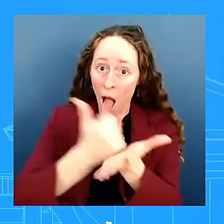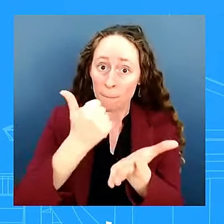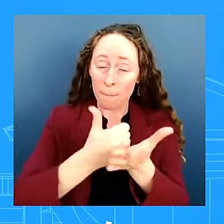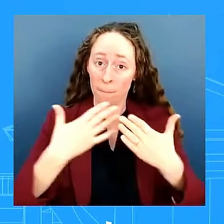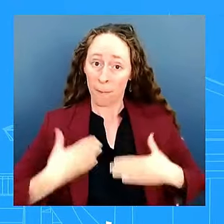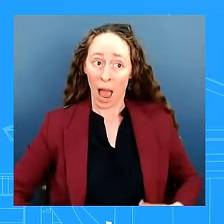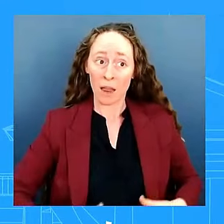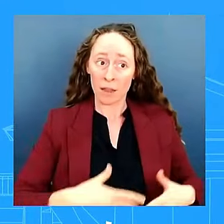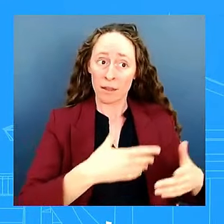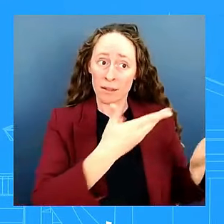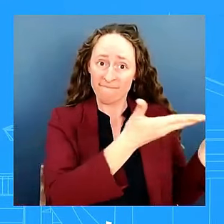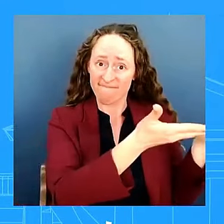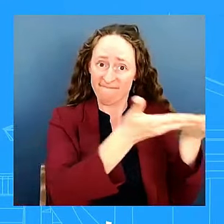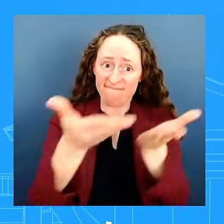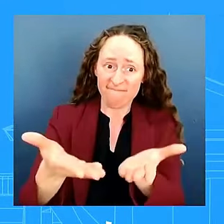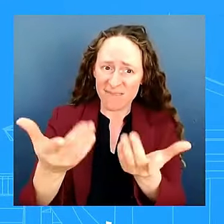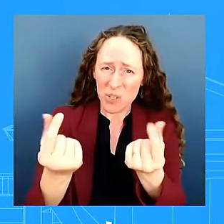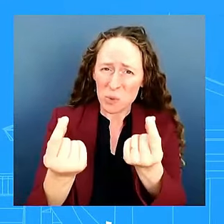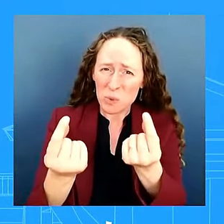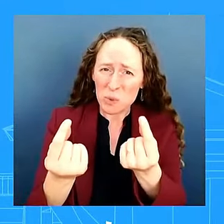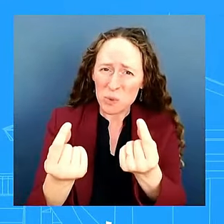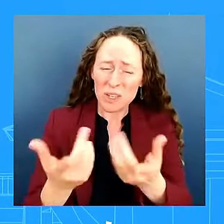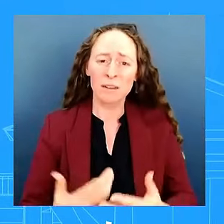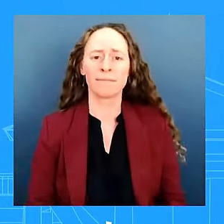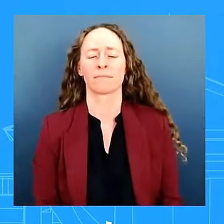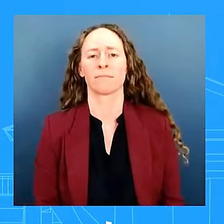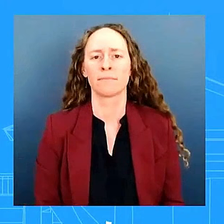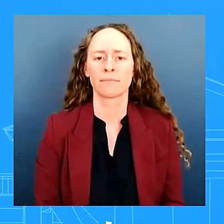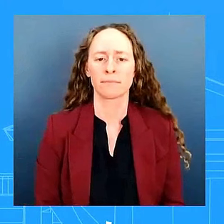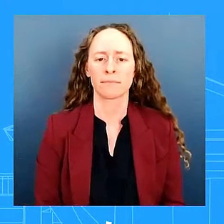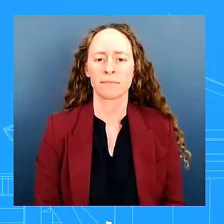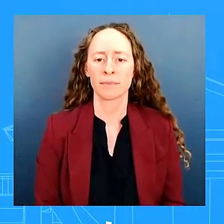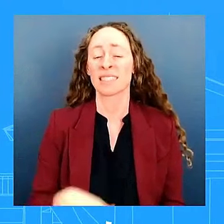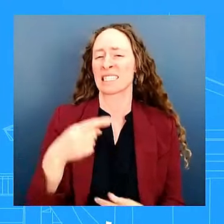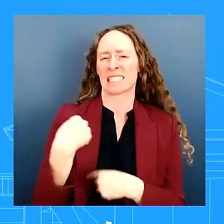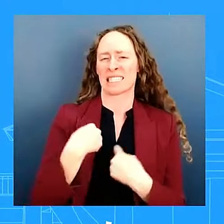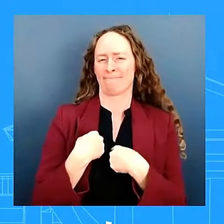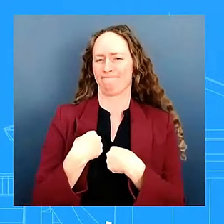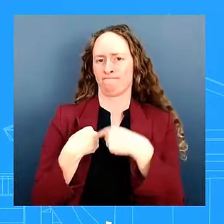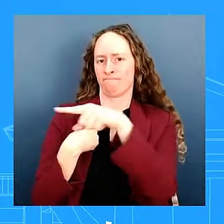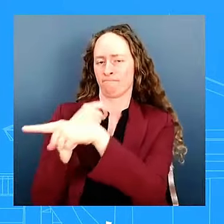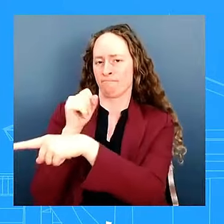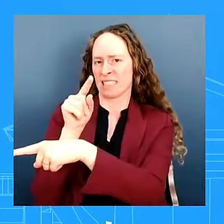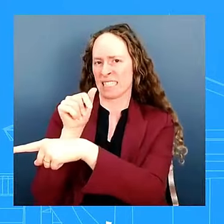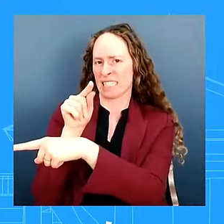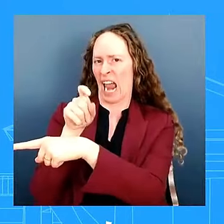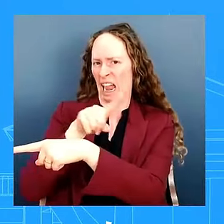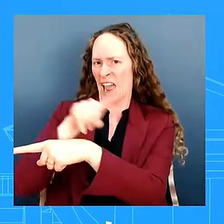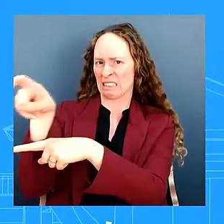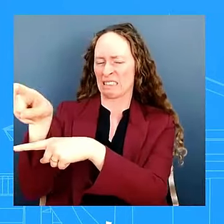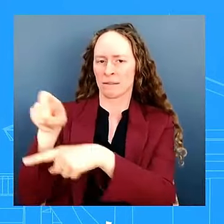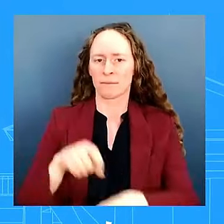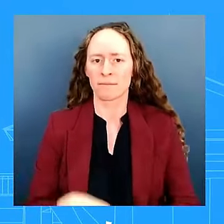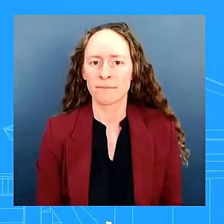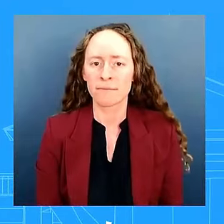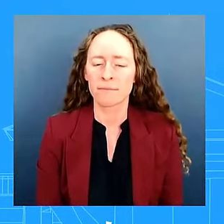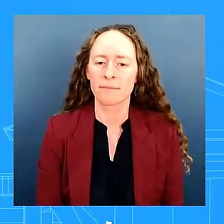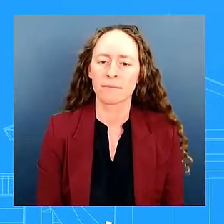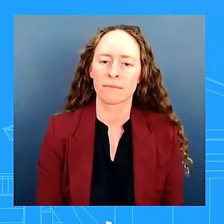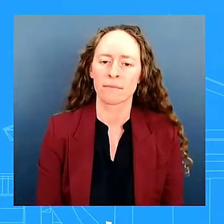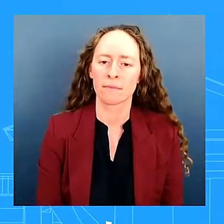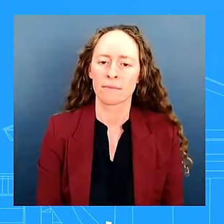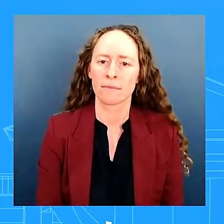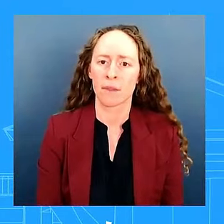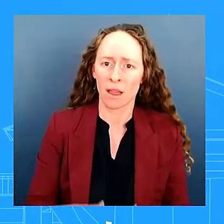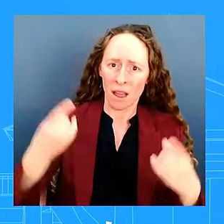on that question at the quad summit in delaware later this month president biden will be meeting with prime minister kishida of japan what would his message